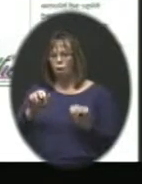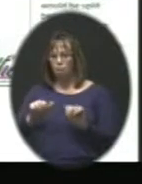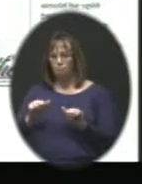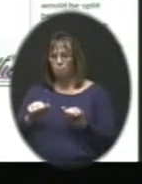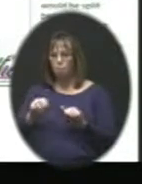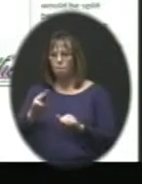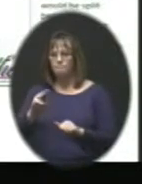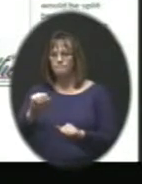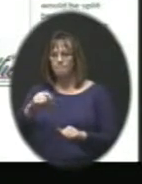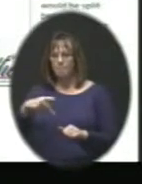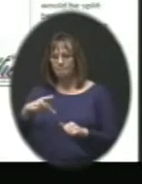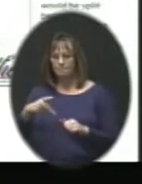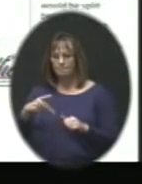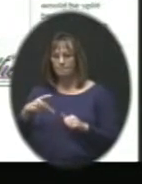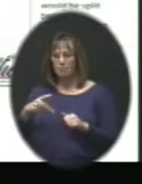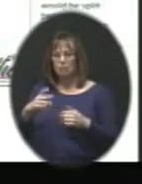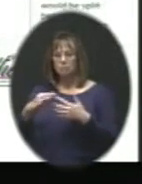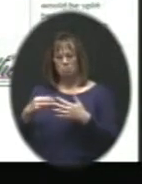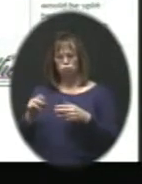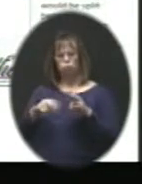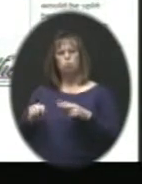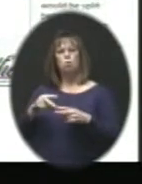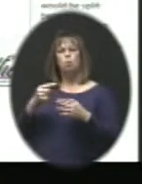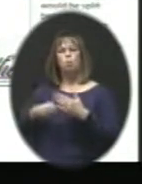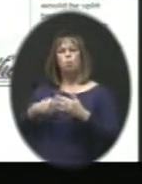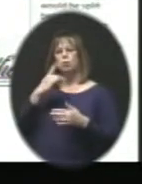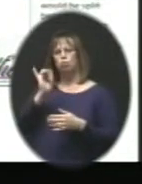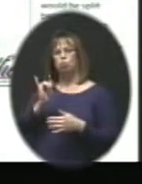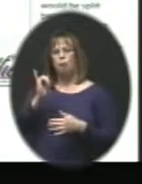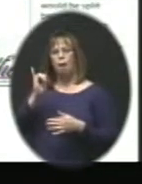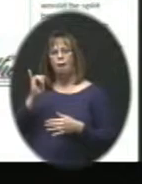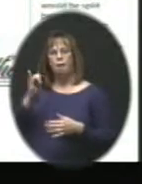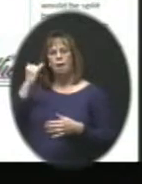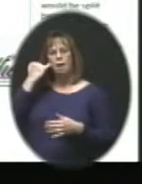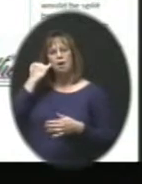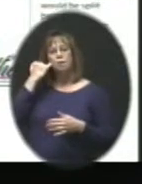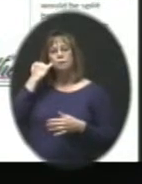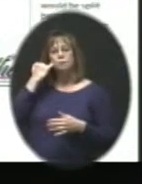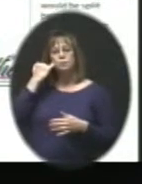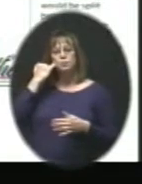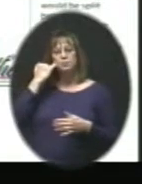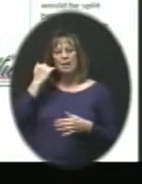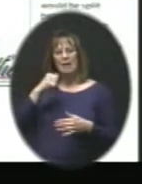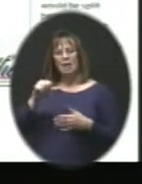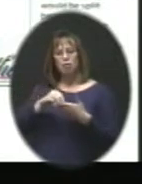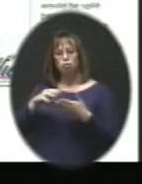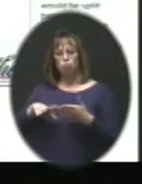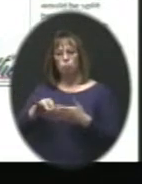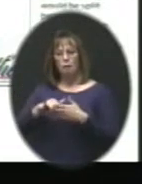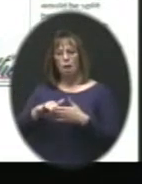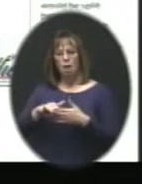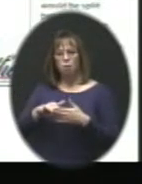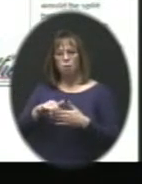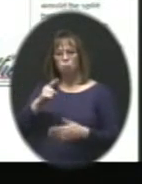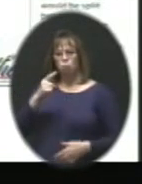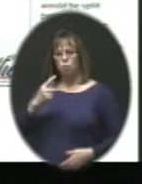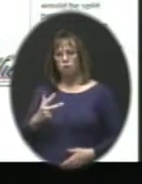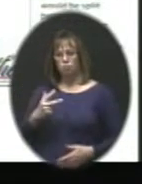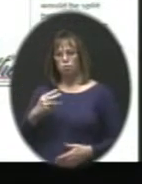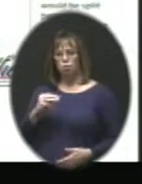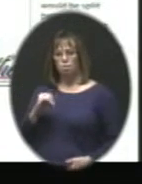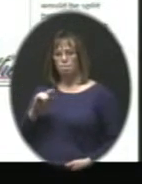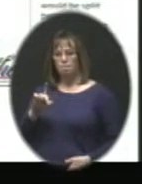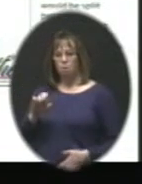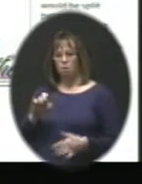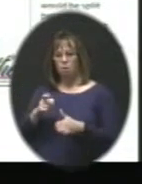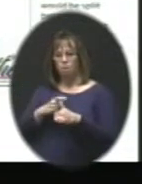And it was an option we looked at that said, what would it look like if, in fact, we left any student that was a third of a mile from